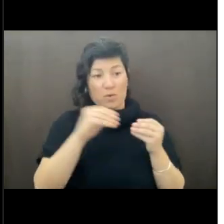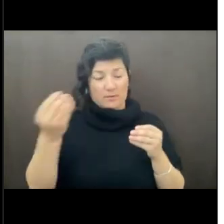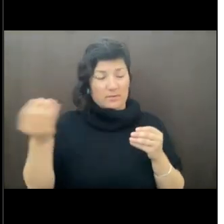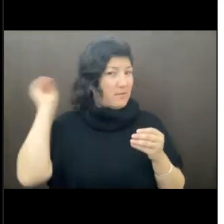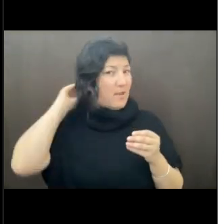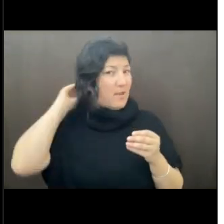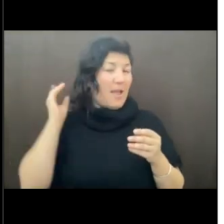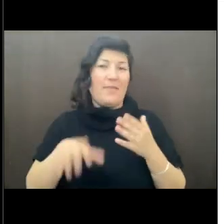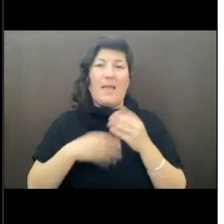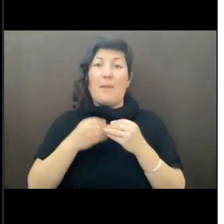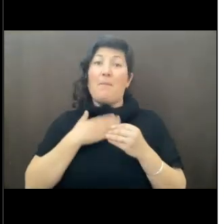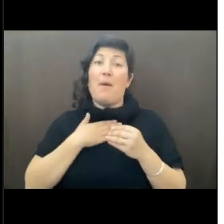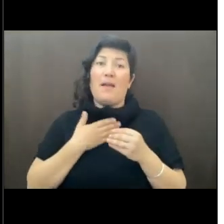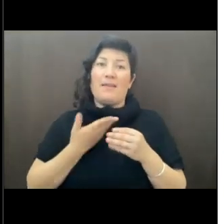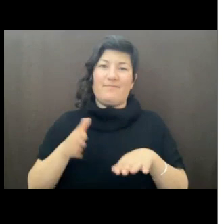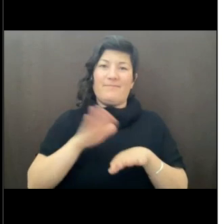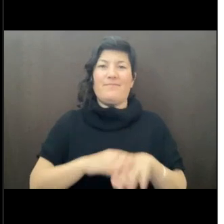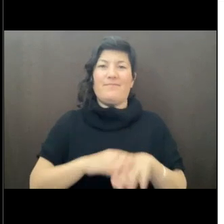top of that. So next slide.